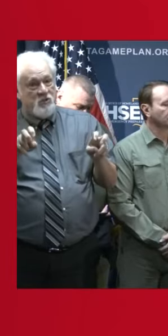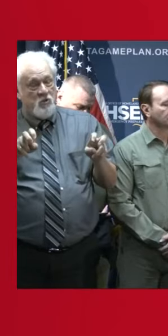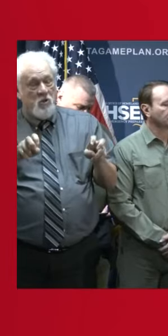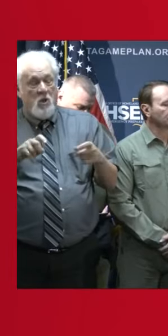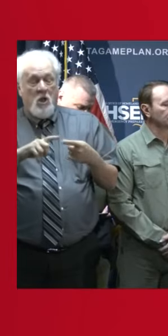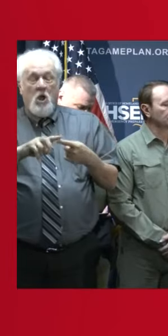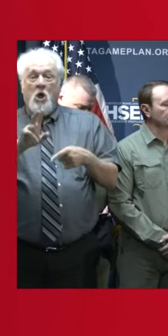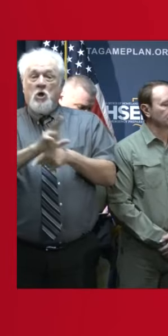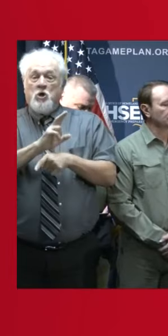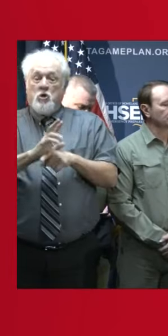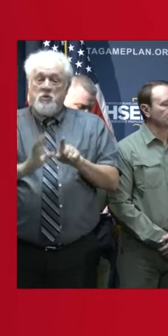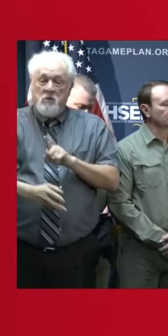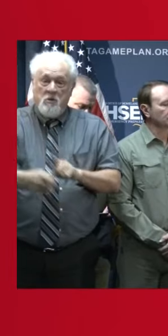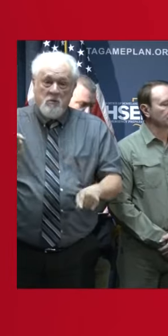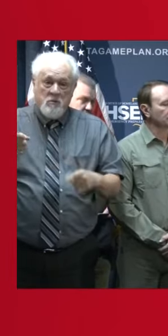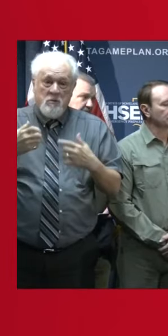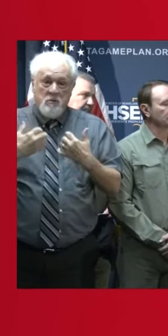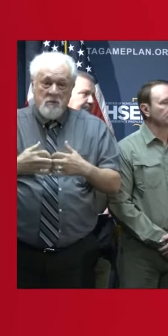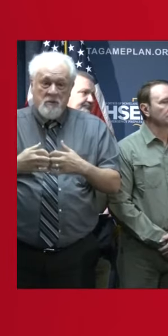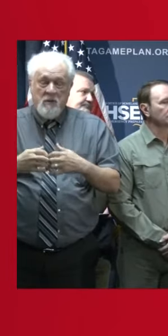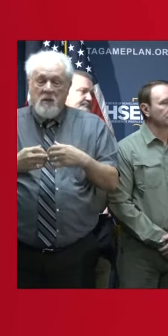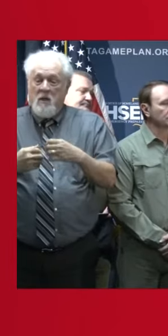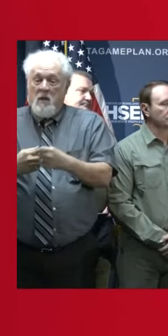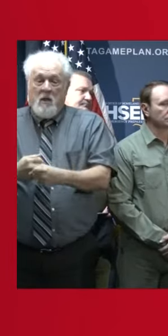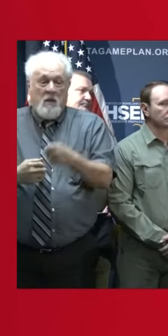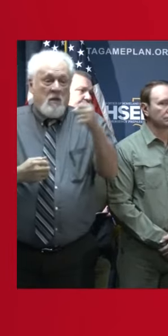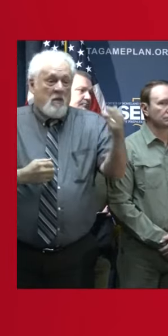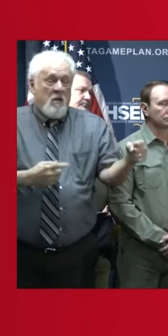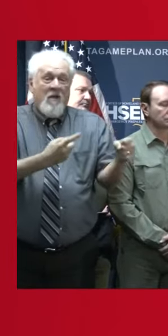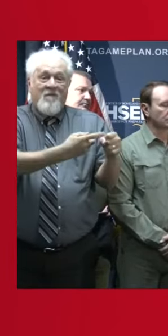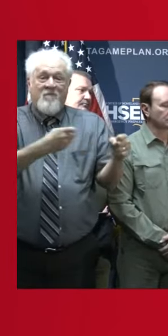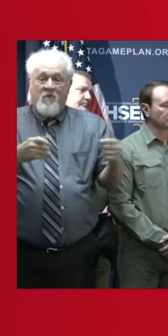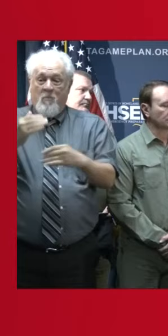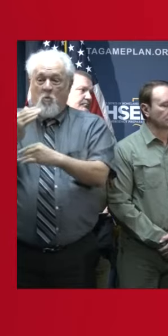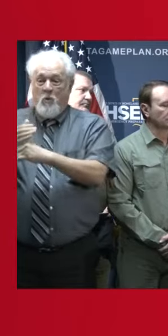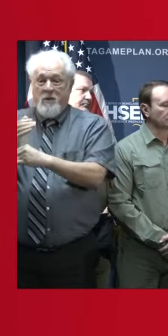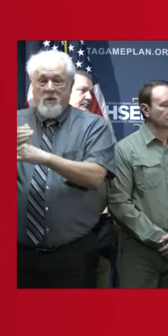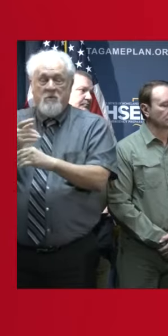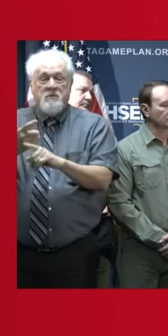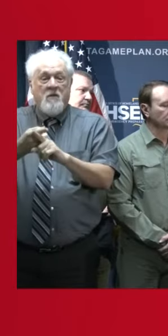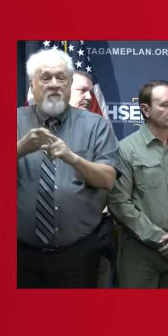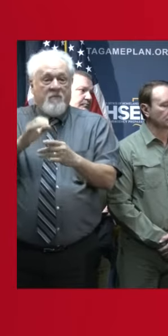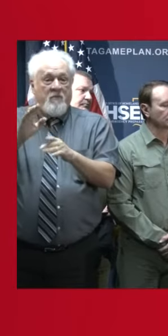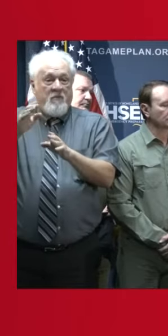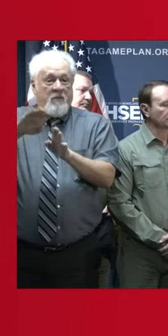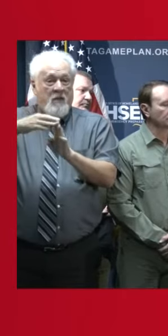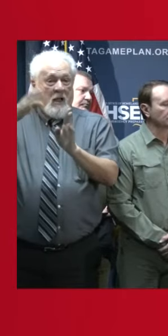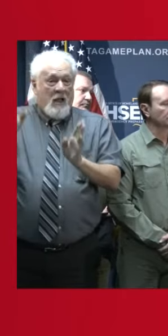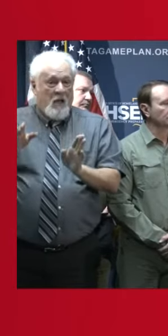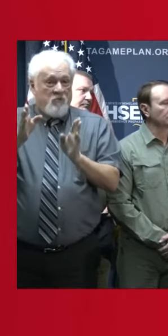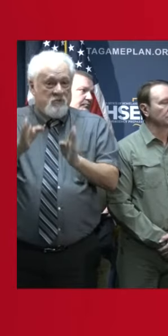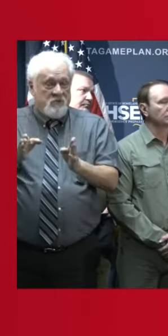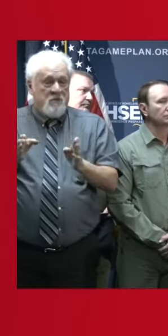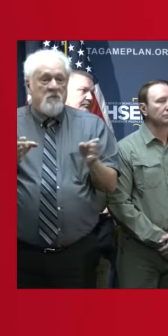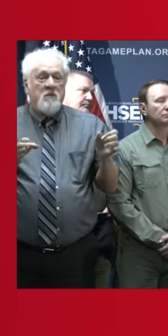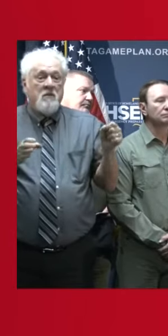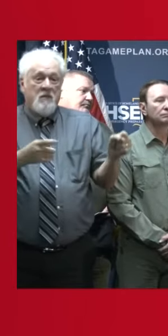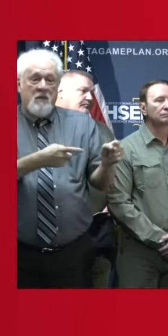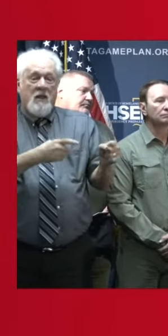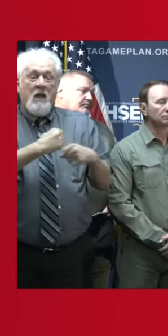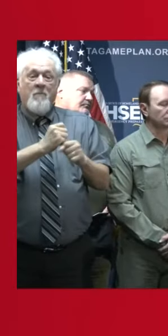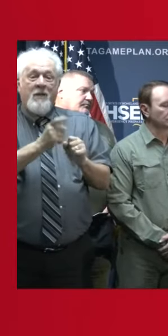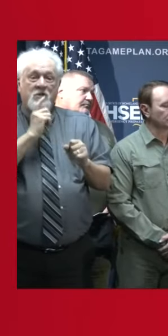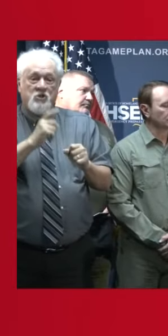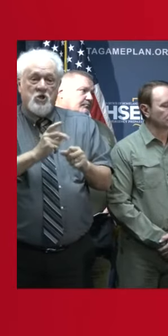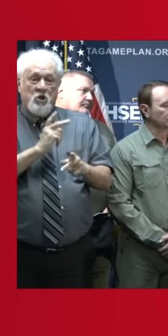use a portable generator, you keep it away from the windows and away from the exterior of the house and the openings of the house. Be sure that you always